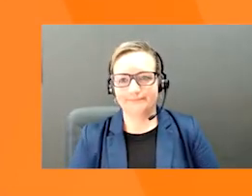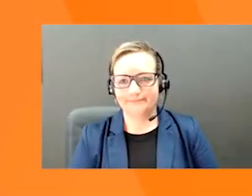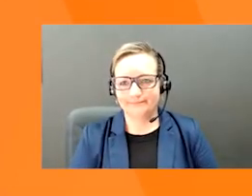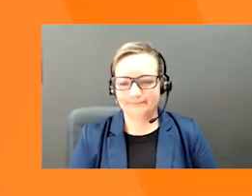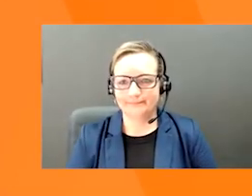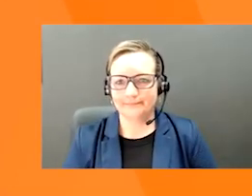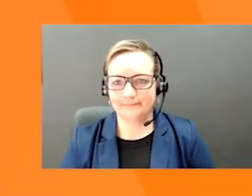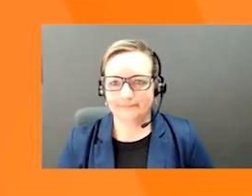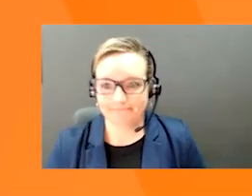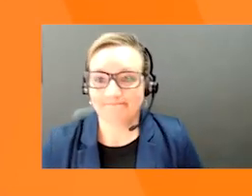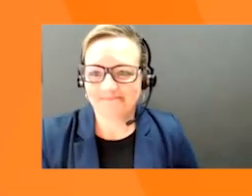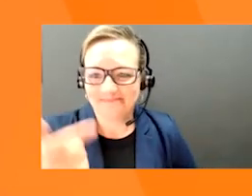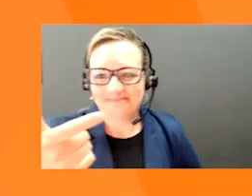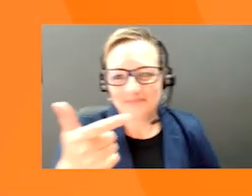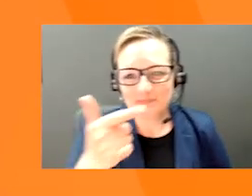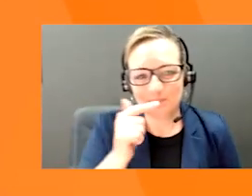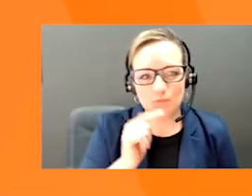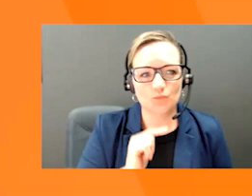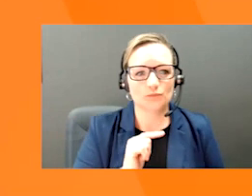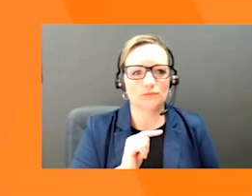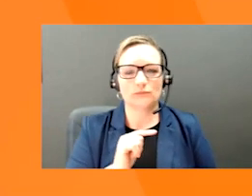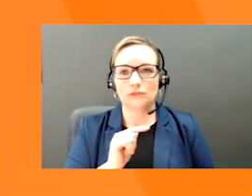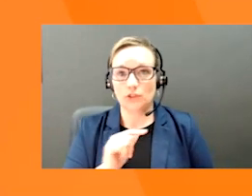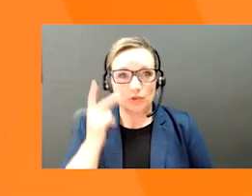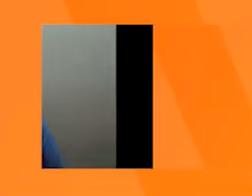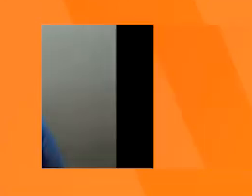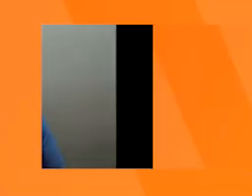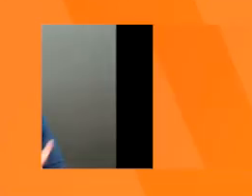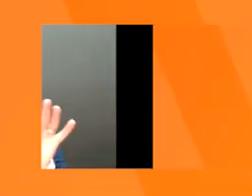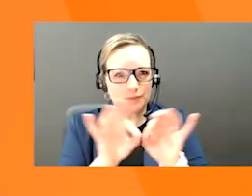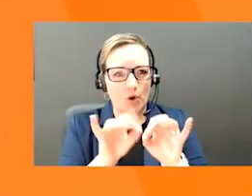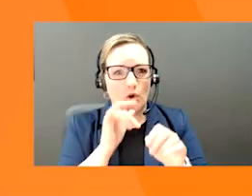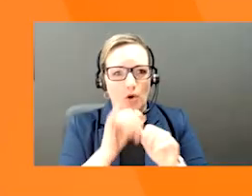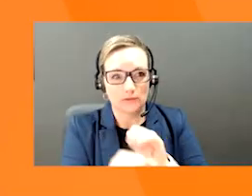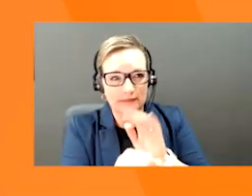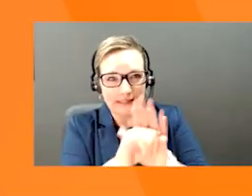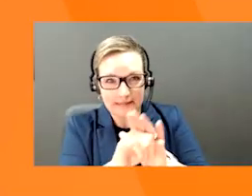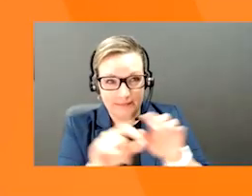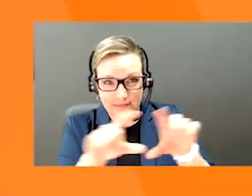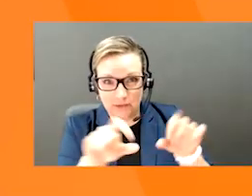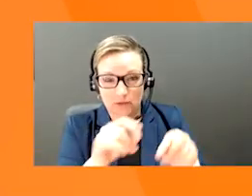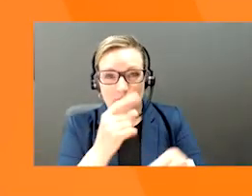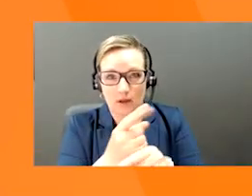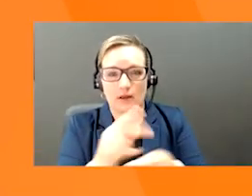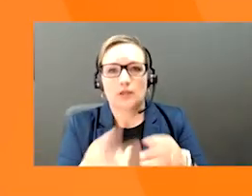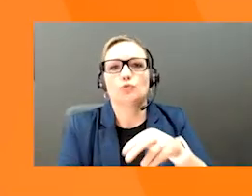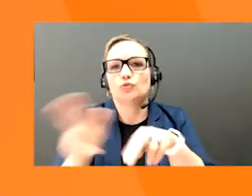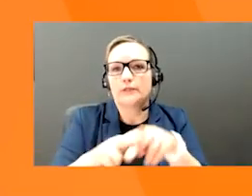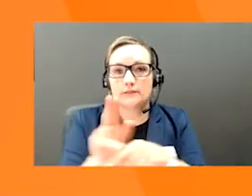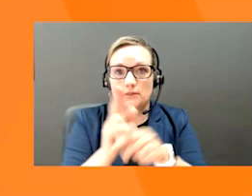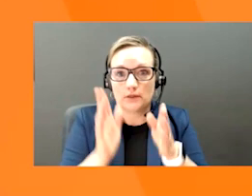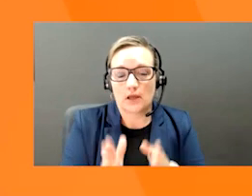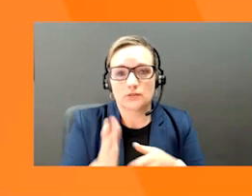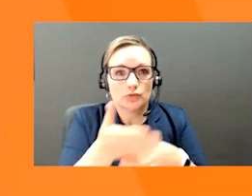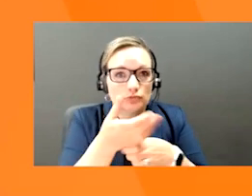So, you can see that accurate product identification results in increased customer satisfaction and trust, faster